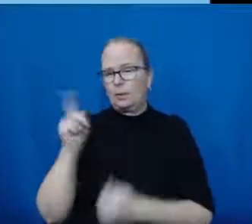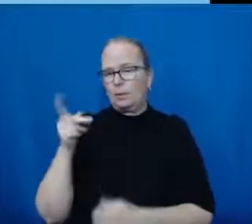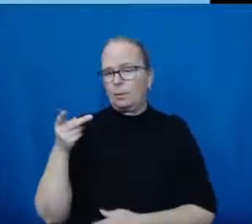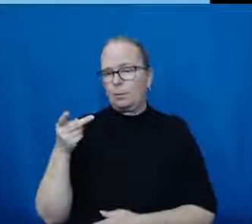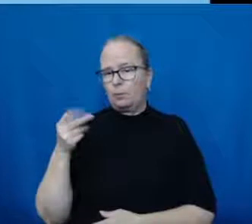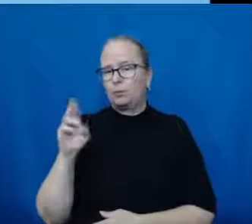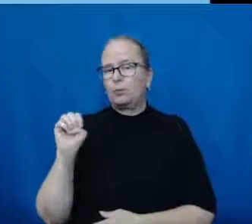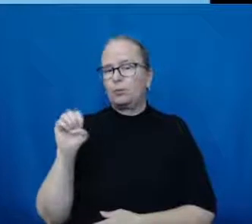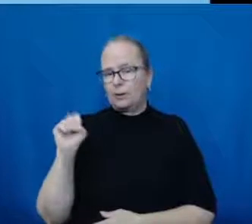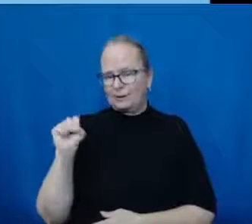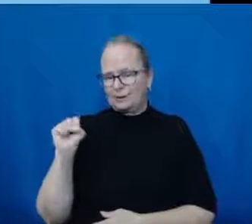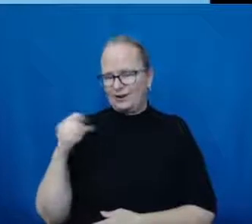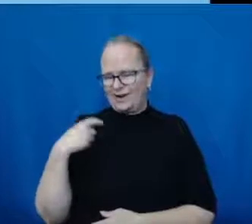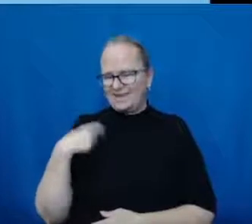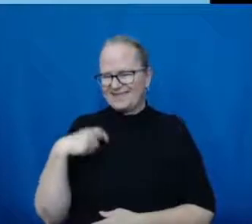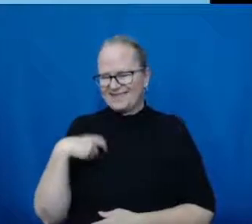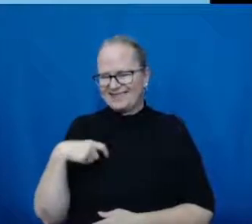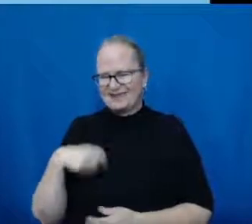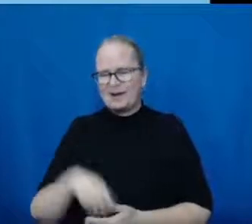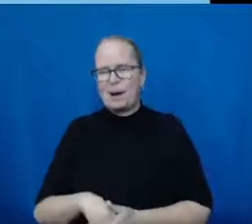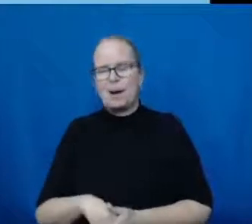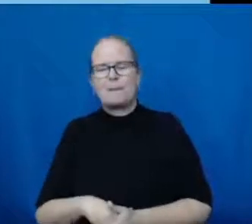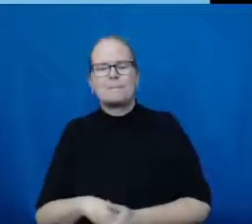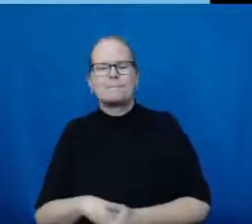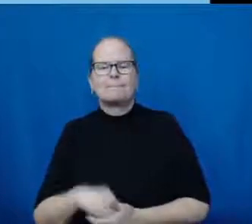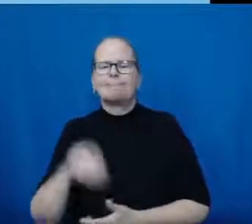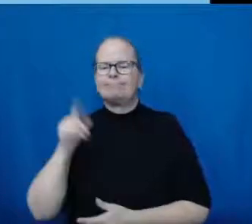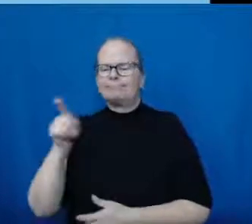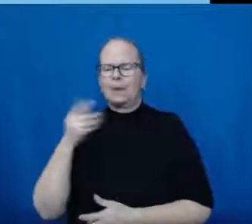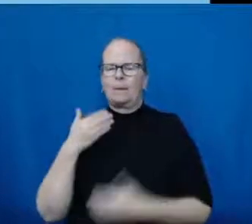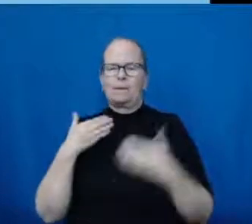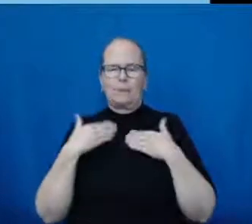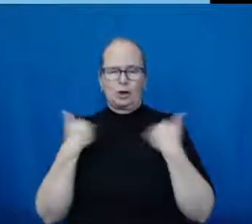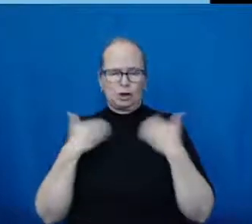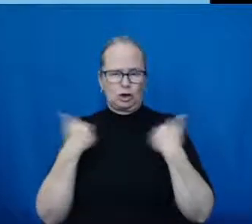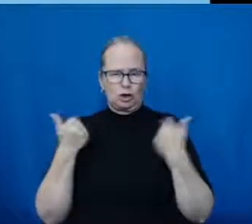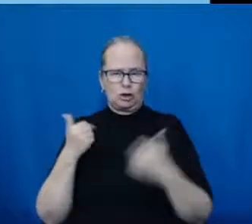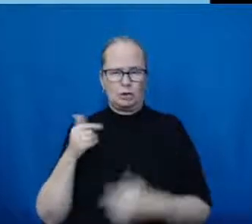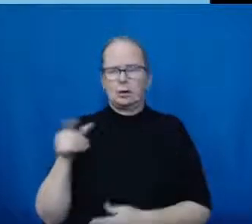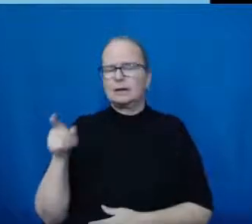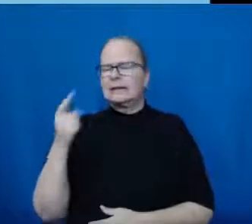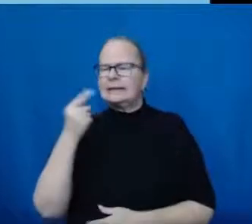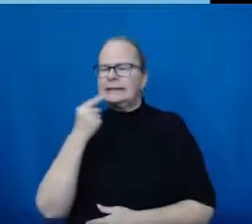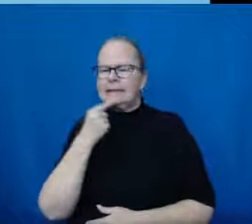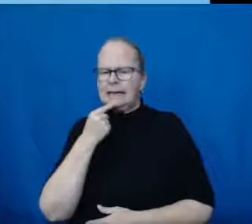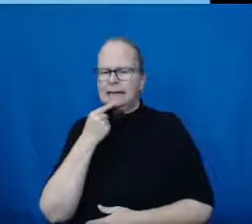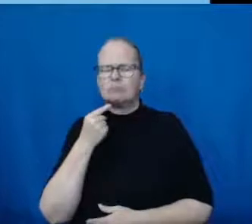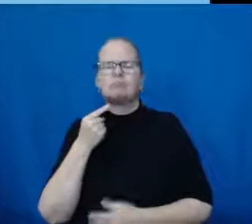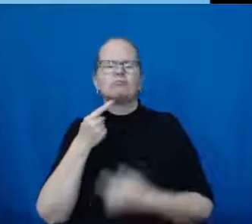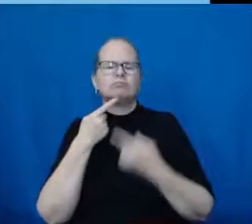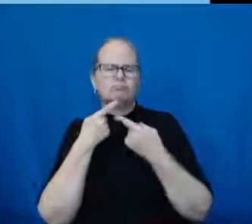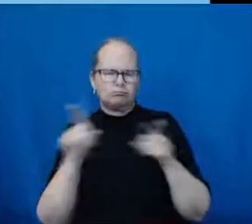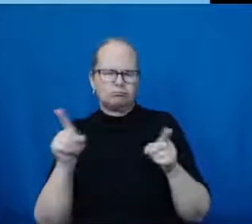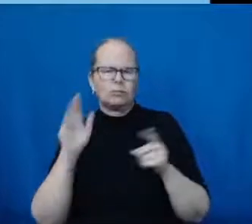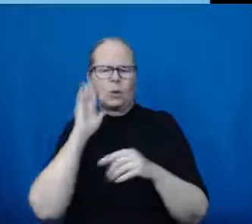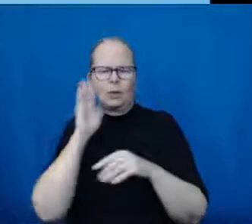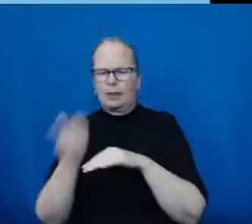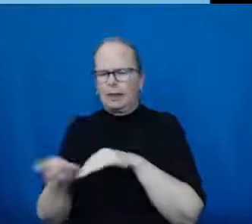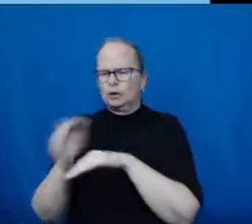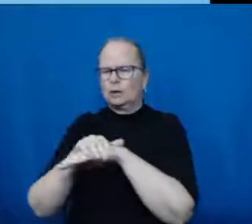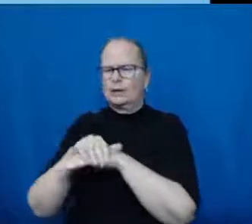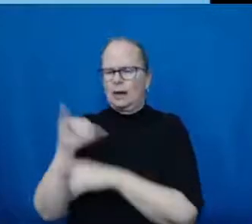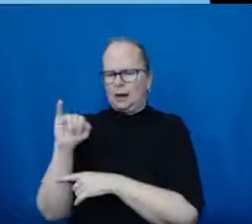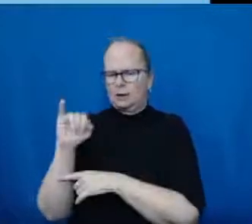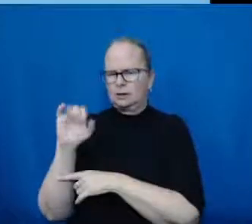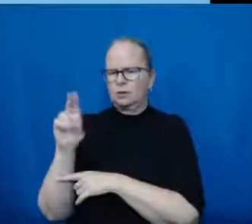Koffing announced is that she's going to increase ICU capacity. And as someone who's been helping out in ICU, I really